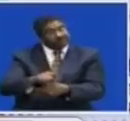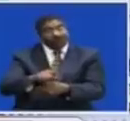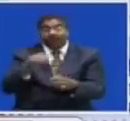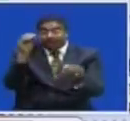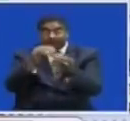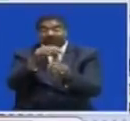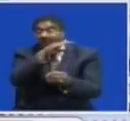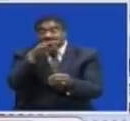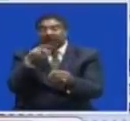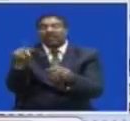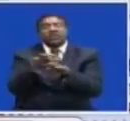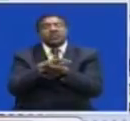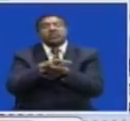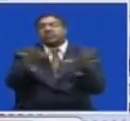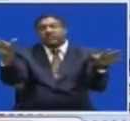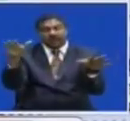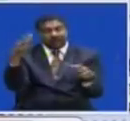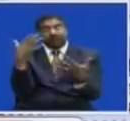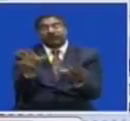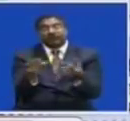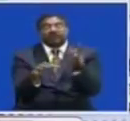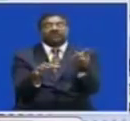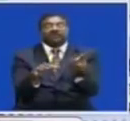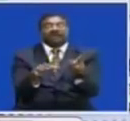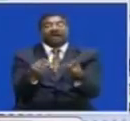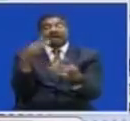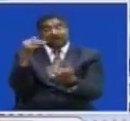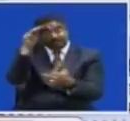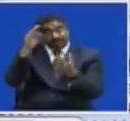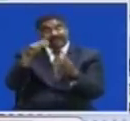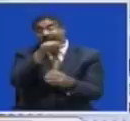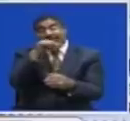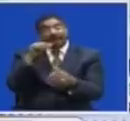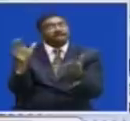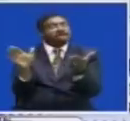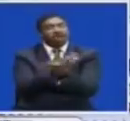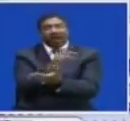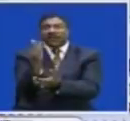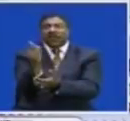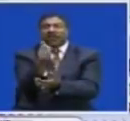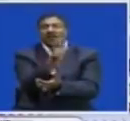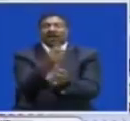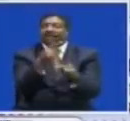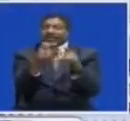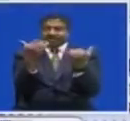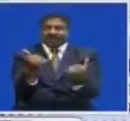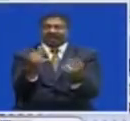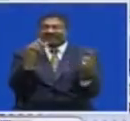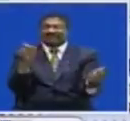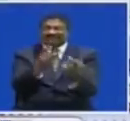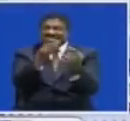That were affected Have been sprayed By the minister Of urban culture We don't have Serious challenges In our